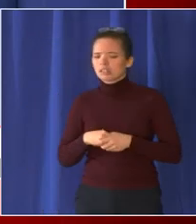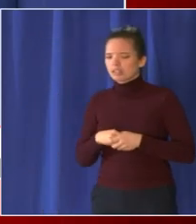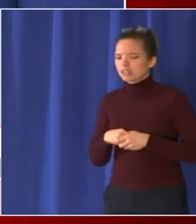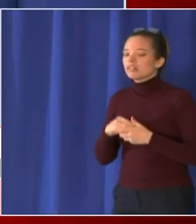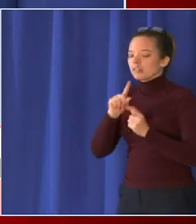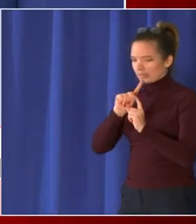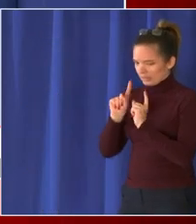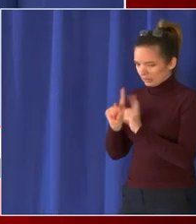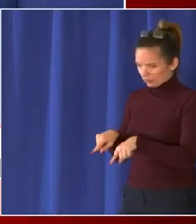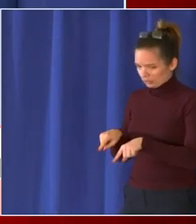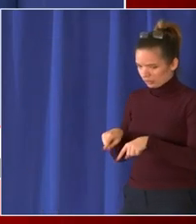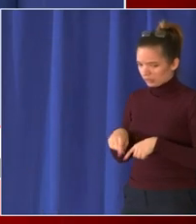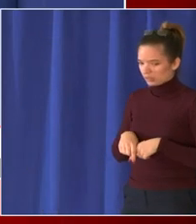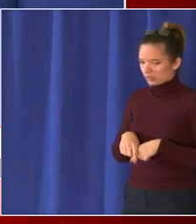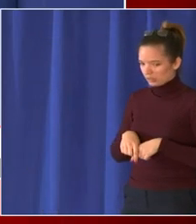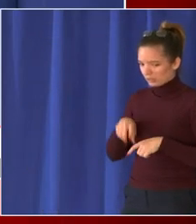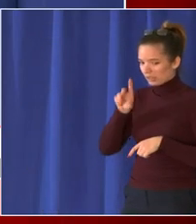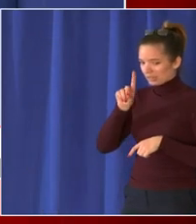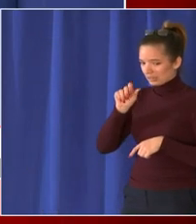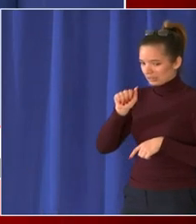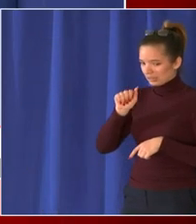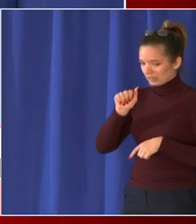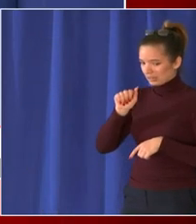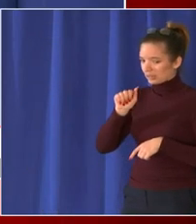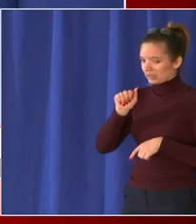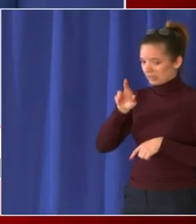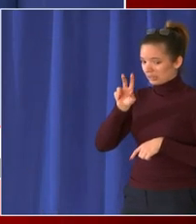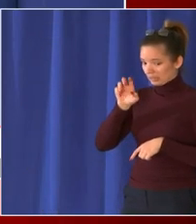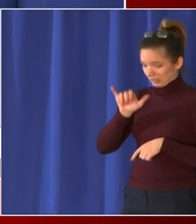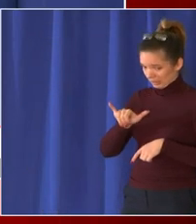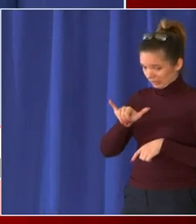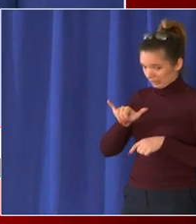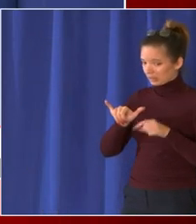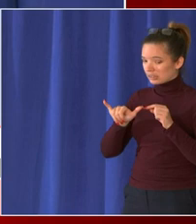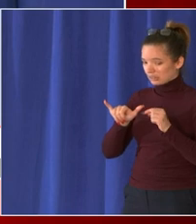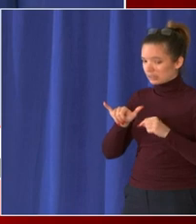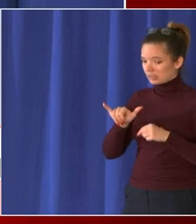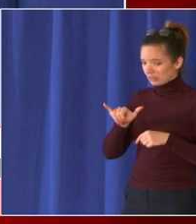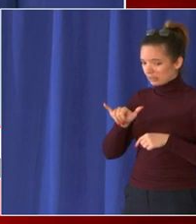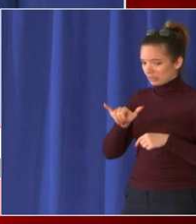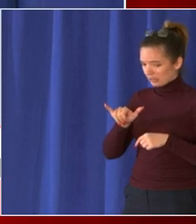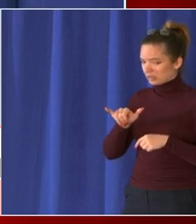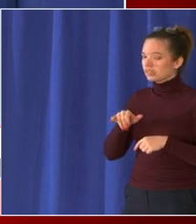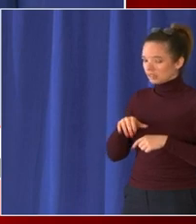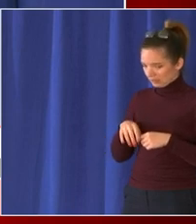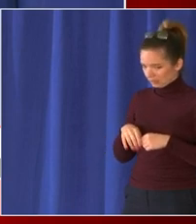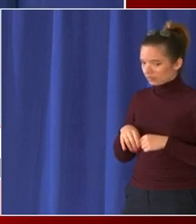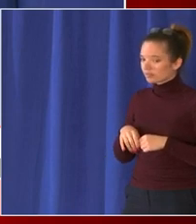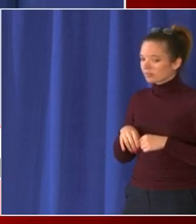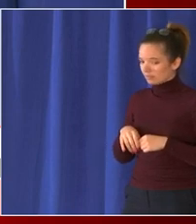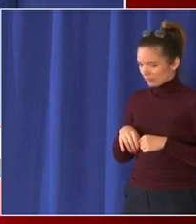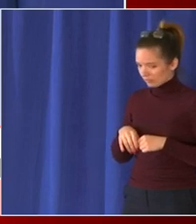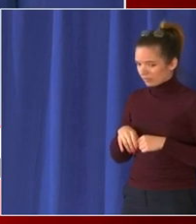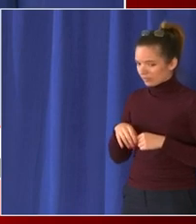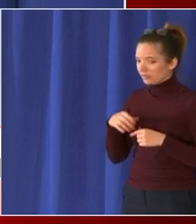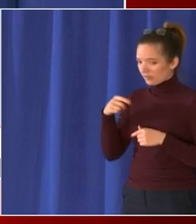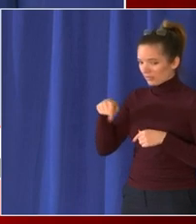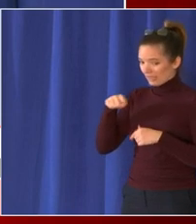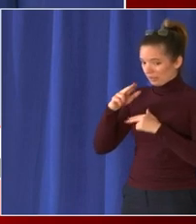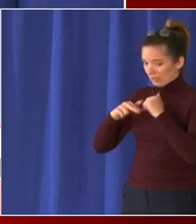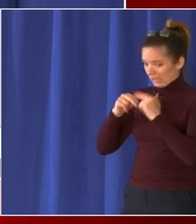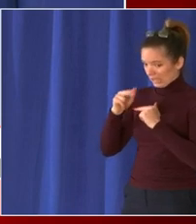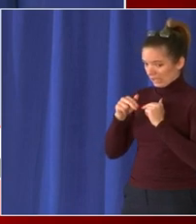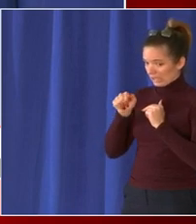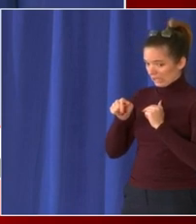grew up in i've been working and walking around daily since i was 18 years of age so it is very near and dear to my heart and to a lot of our